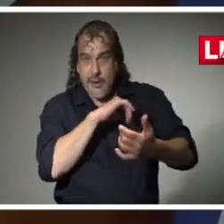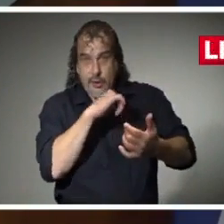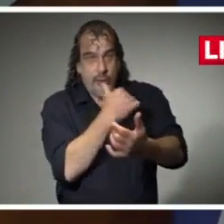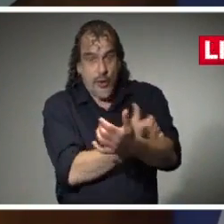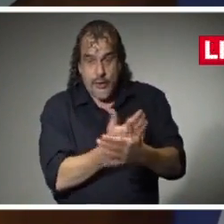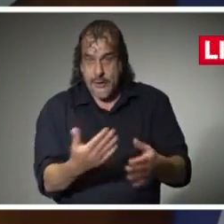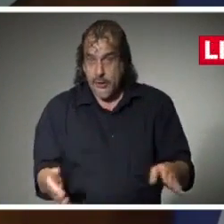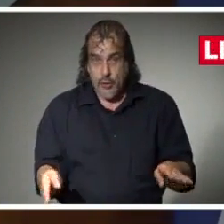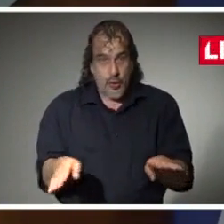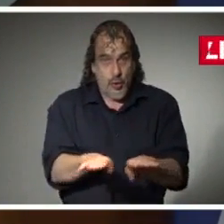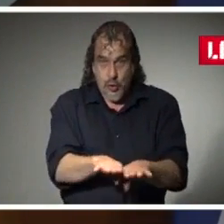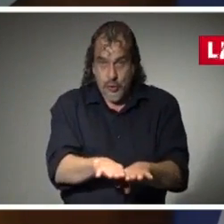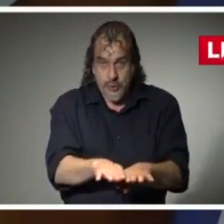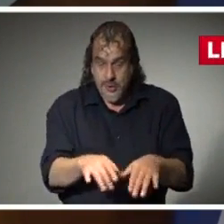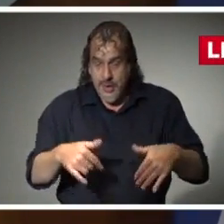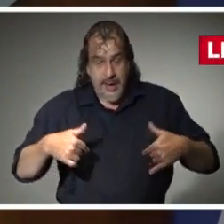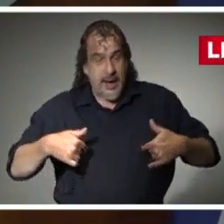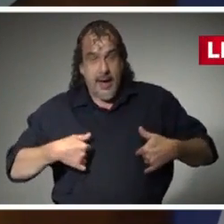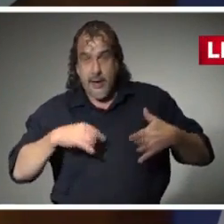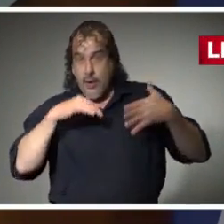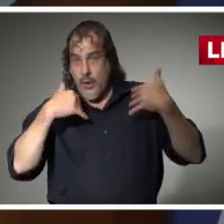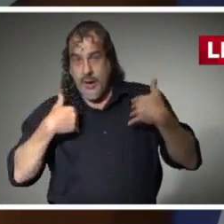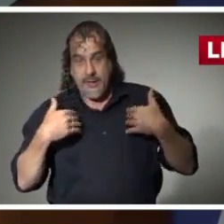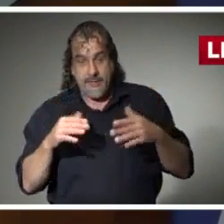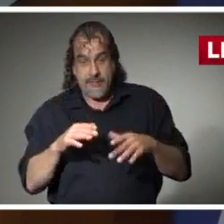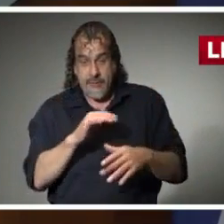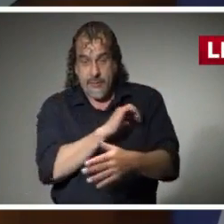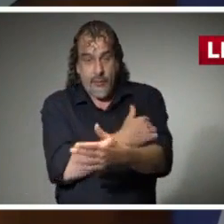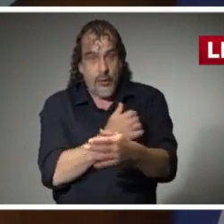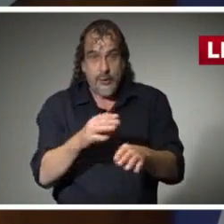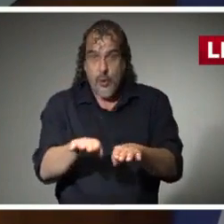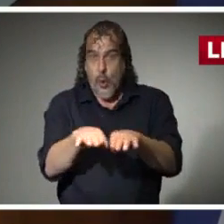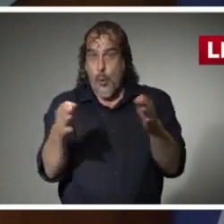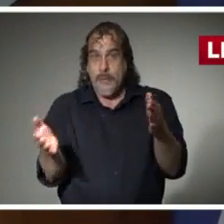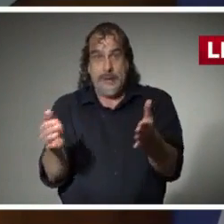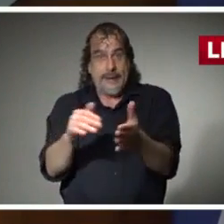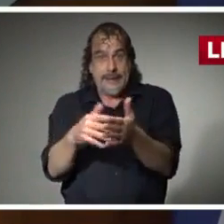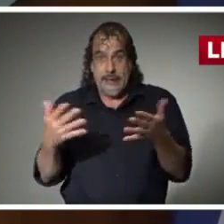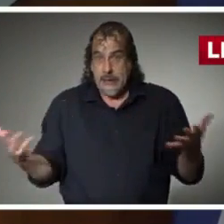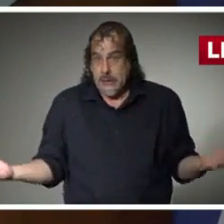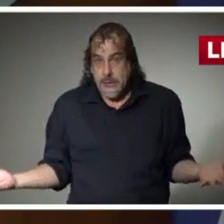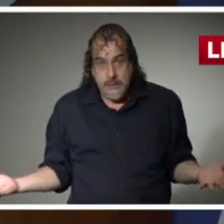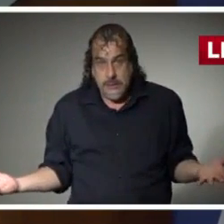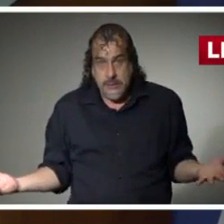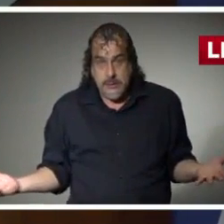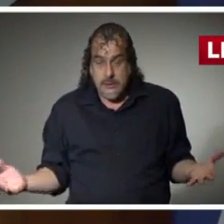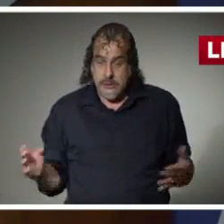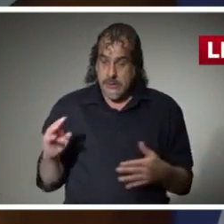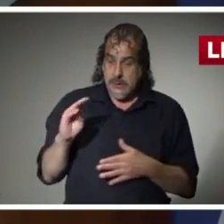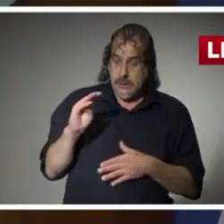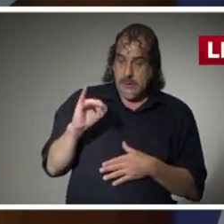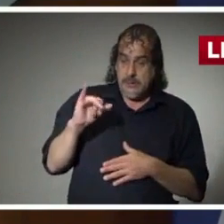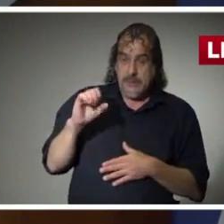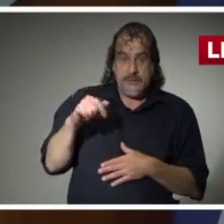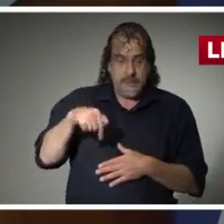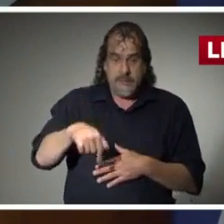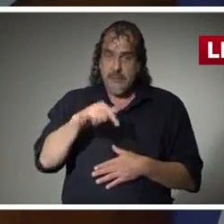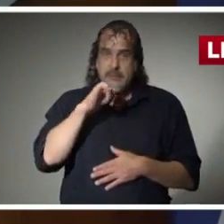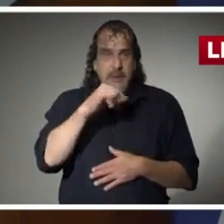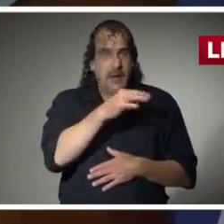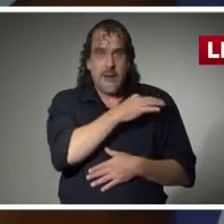Therefore, I don't have the authority to reopen them. Mississippi is not China.